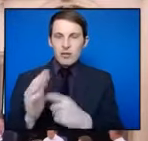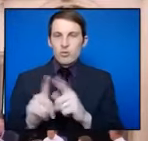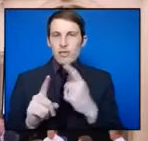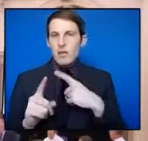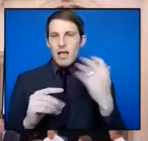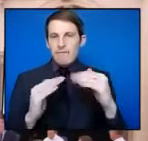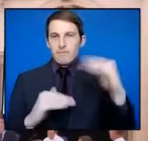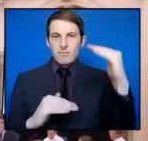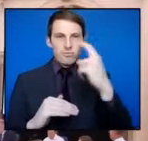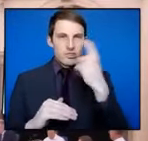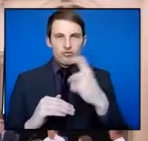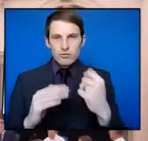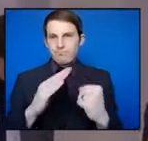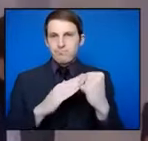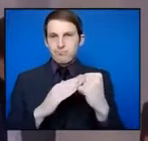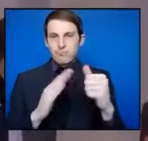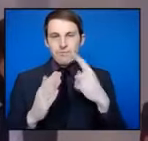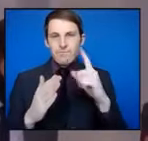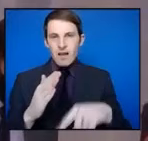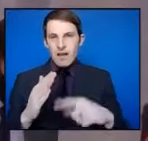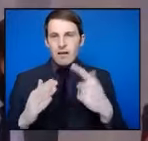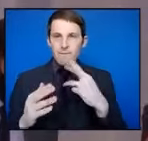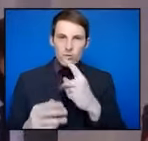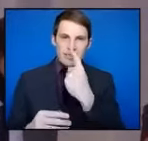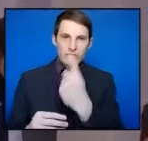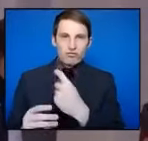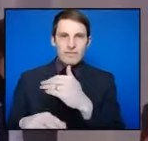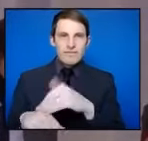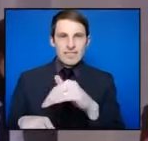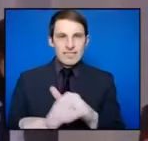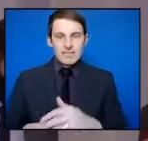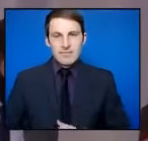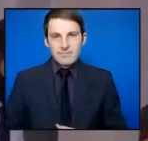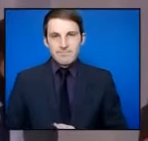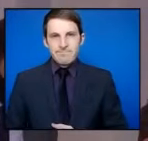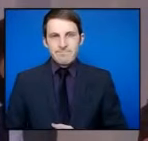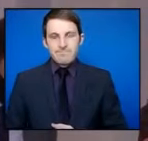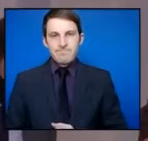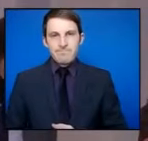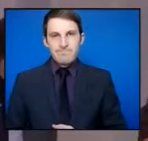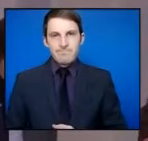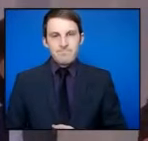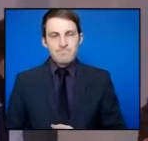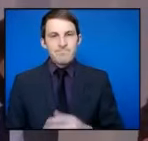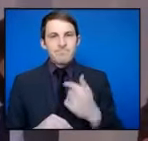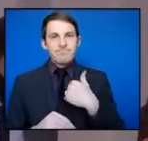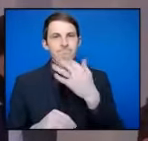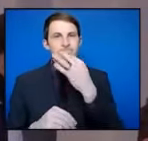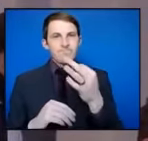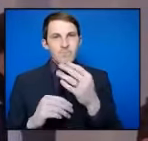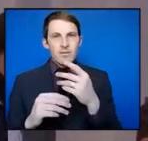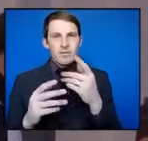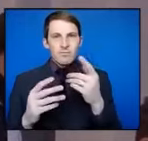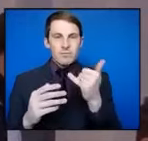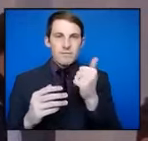so the government, I think, committed last week, I think, it may have been in a question to you that in the lower